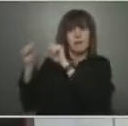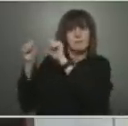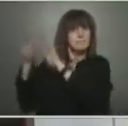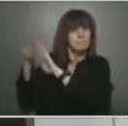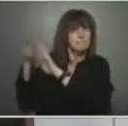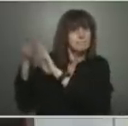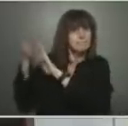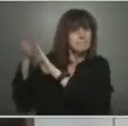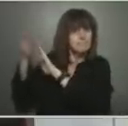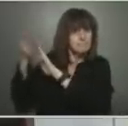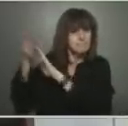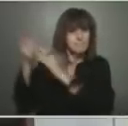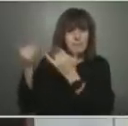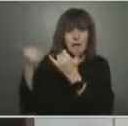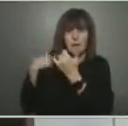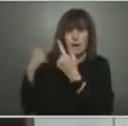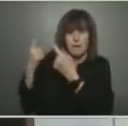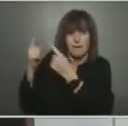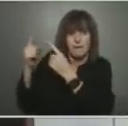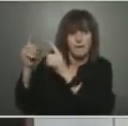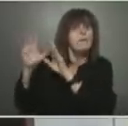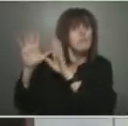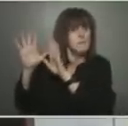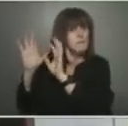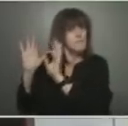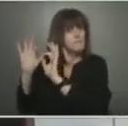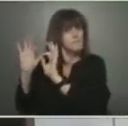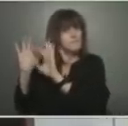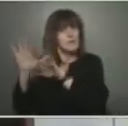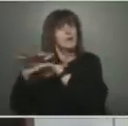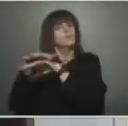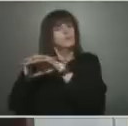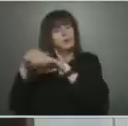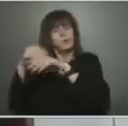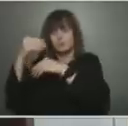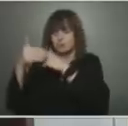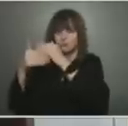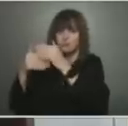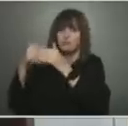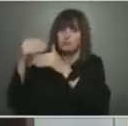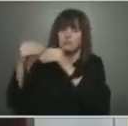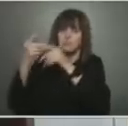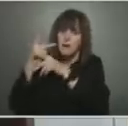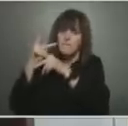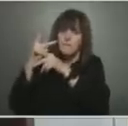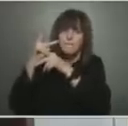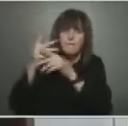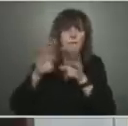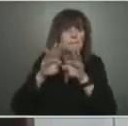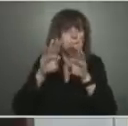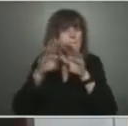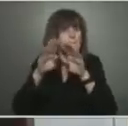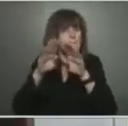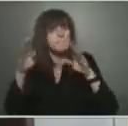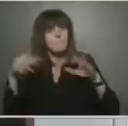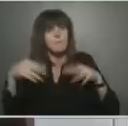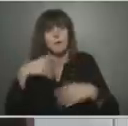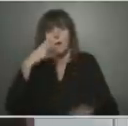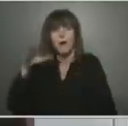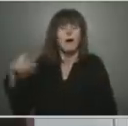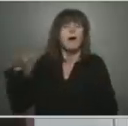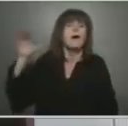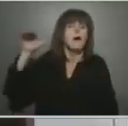cautiously remove the public health measures so that we don't have a sudden rebound and a negative